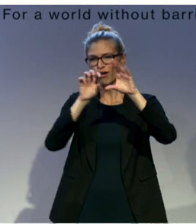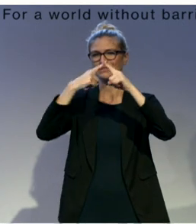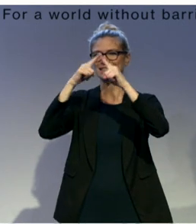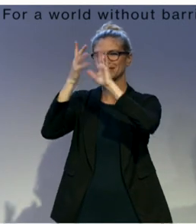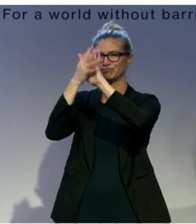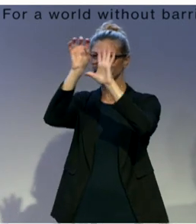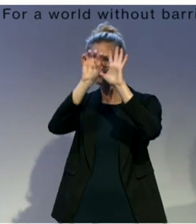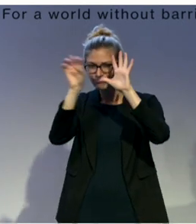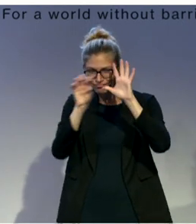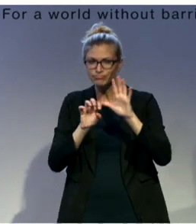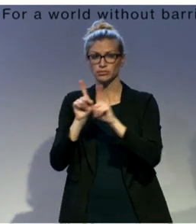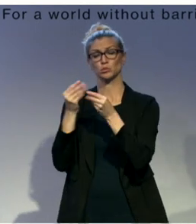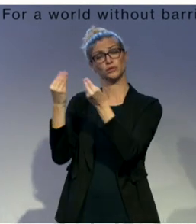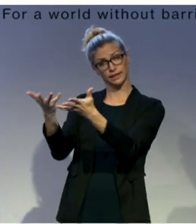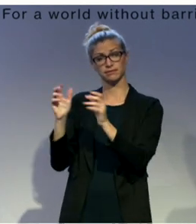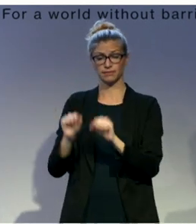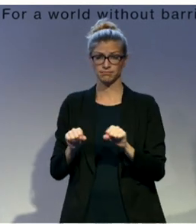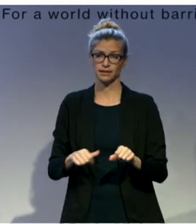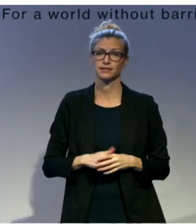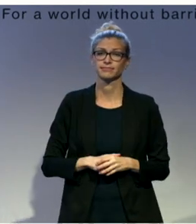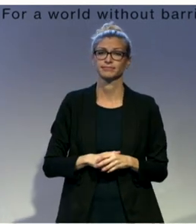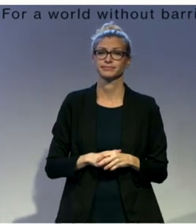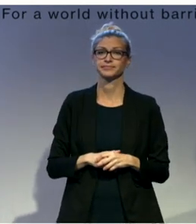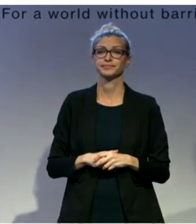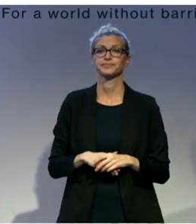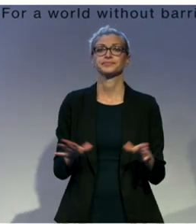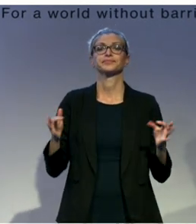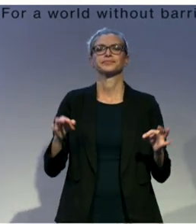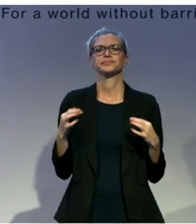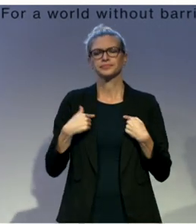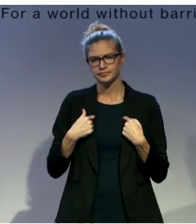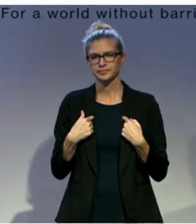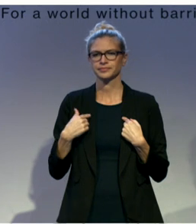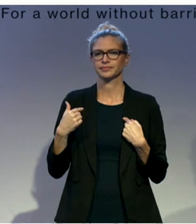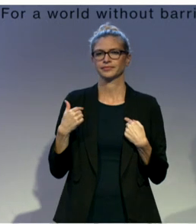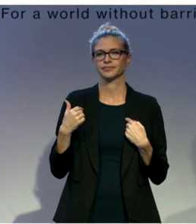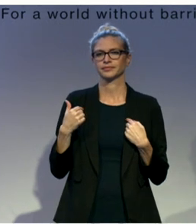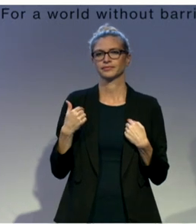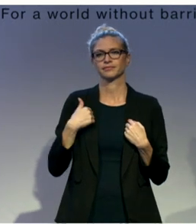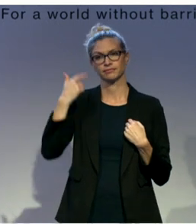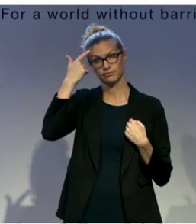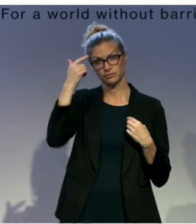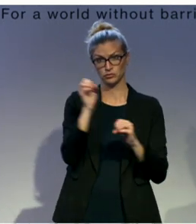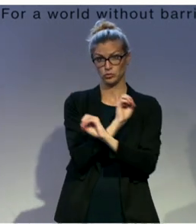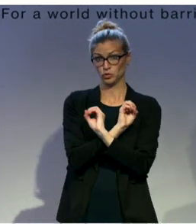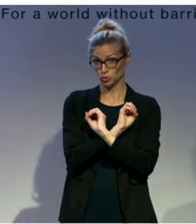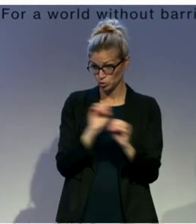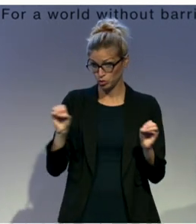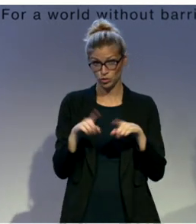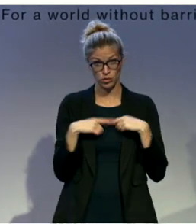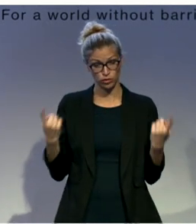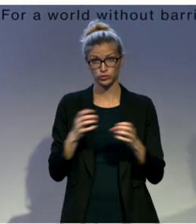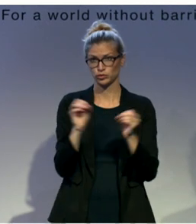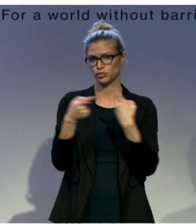IFAS strongly believes in nothing about us without us. So in Libya, IFAS worked closely with deaf persons,